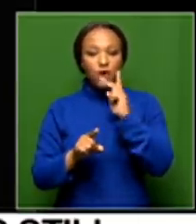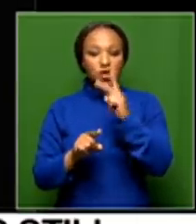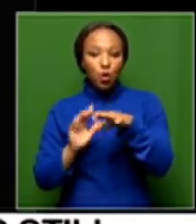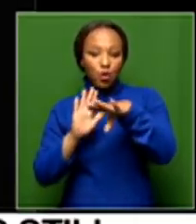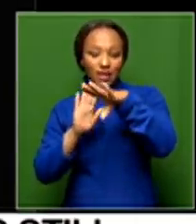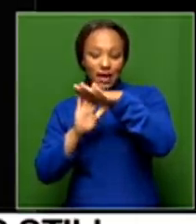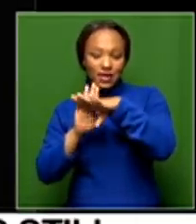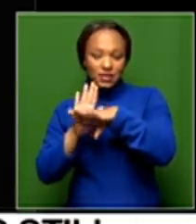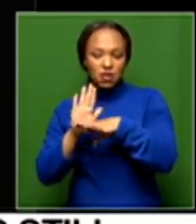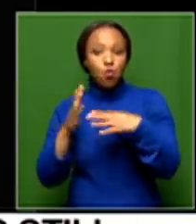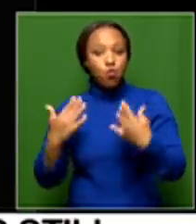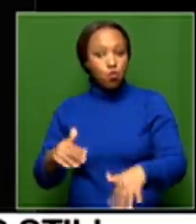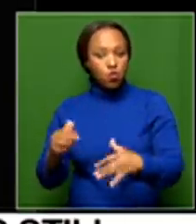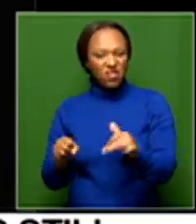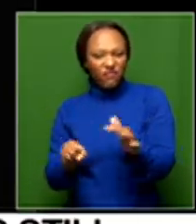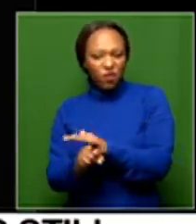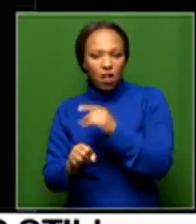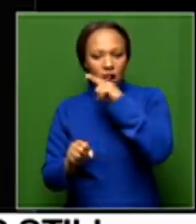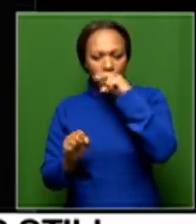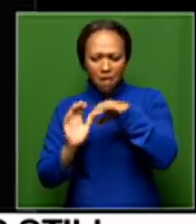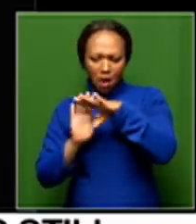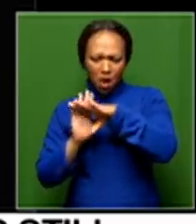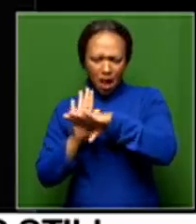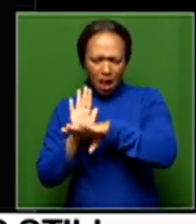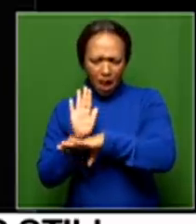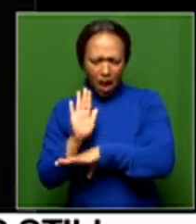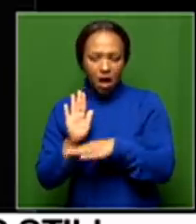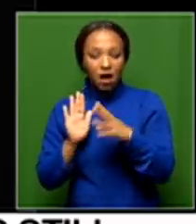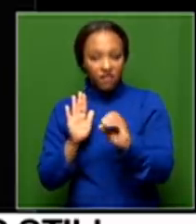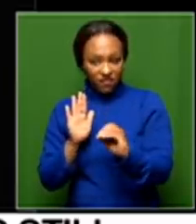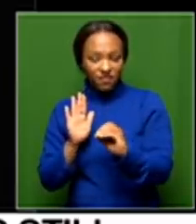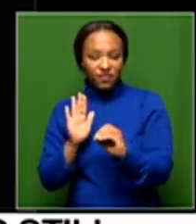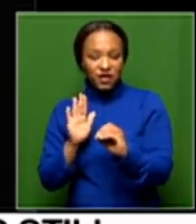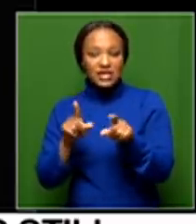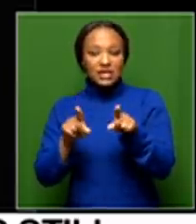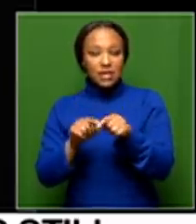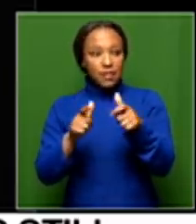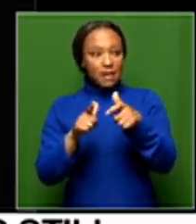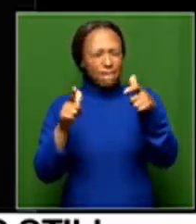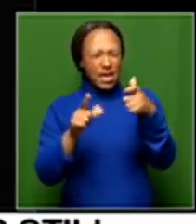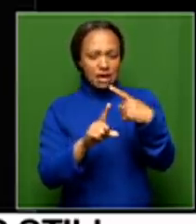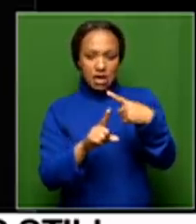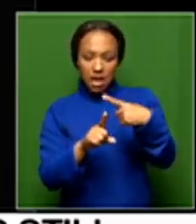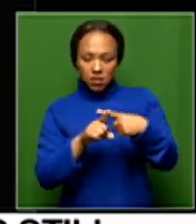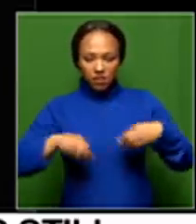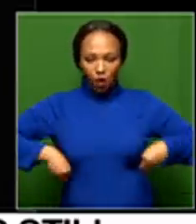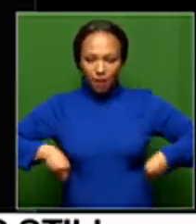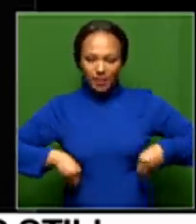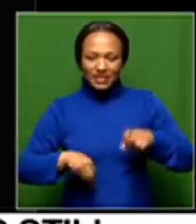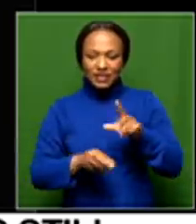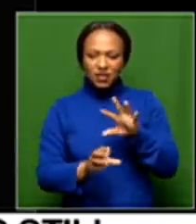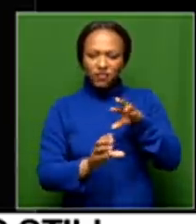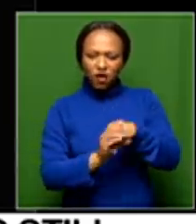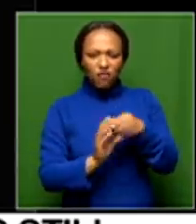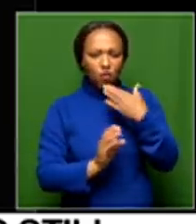And also that the big cases that are known involving